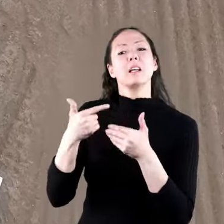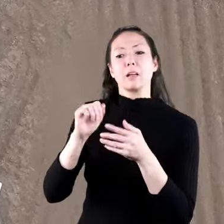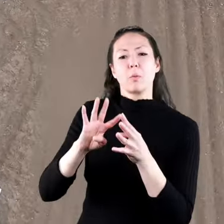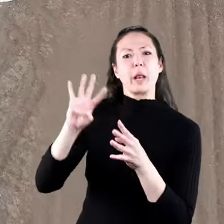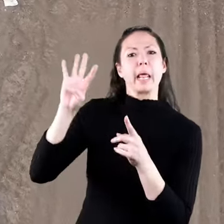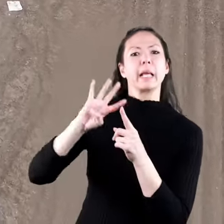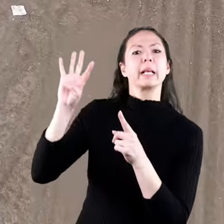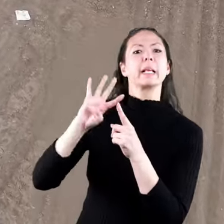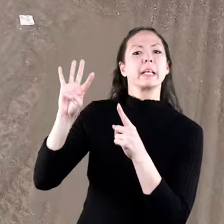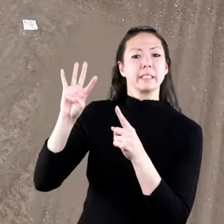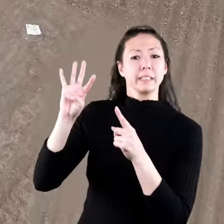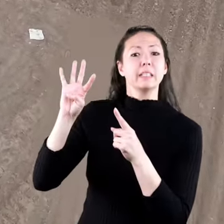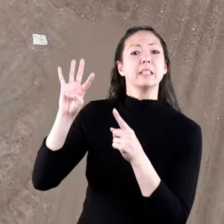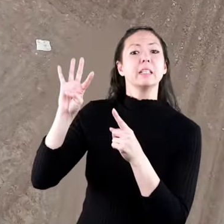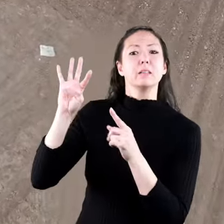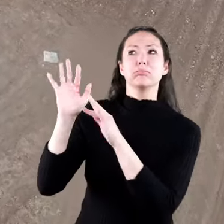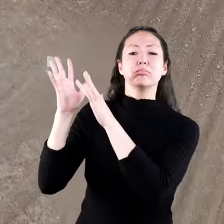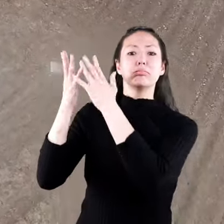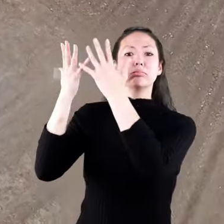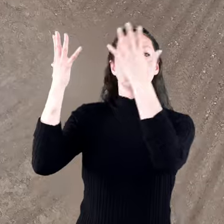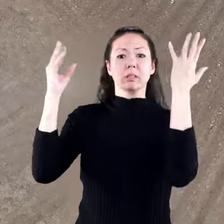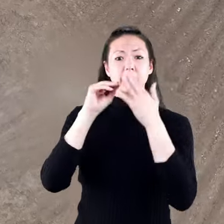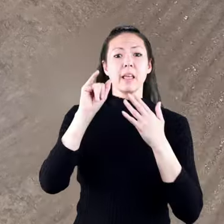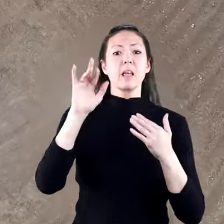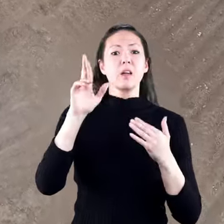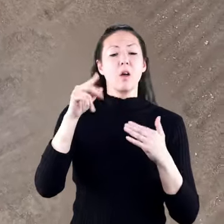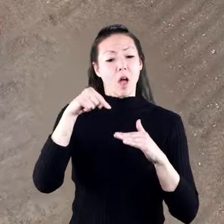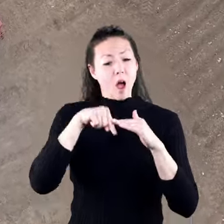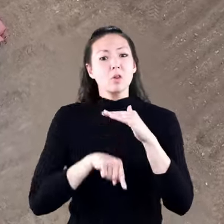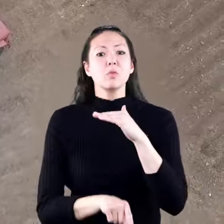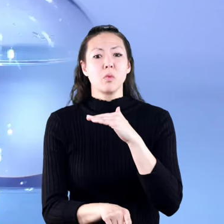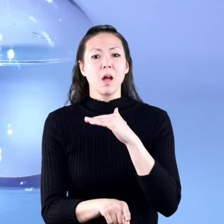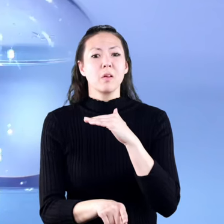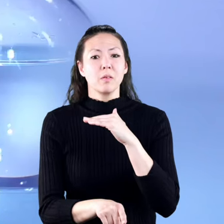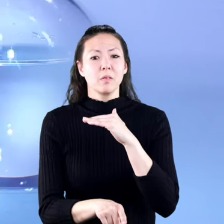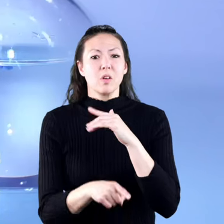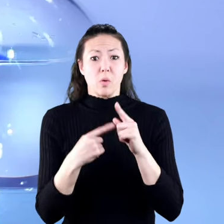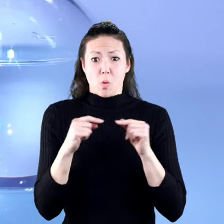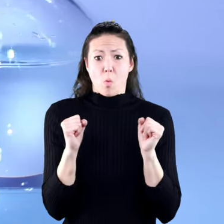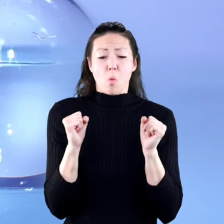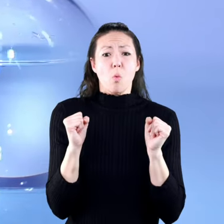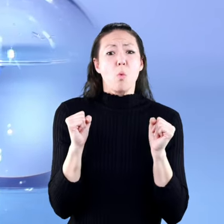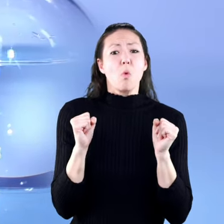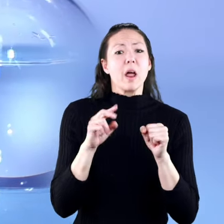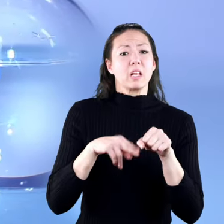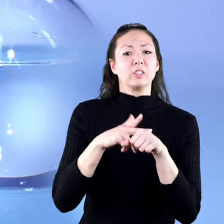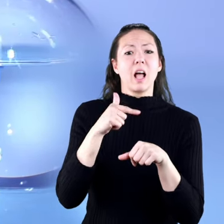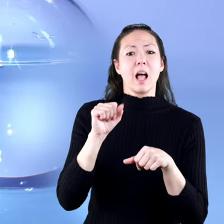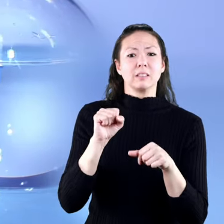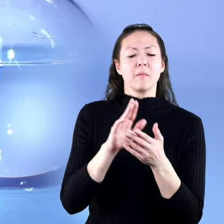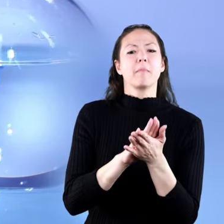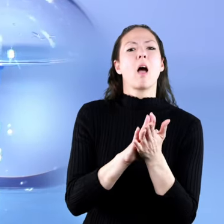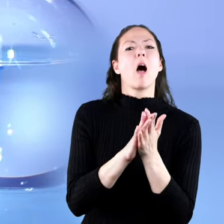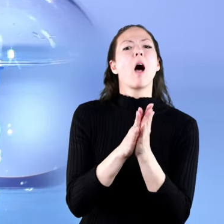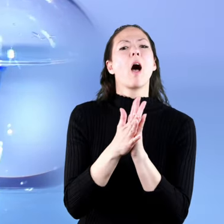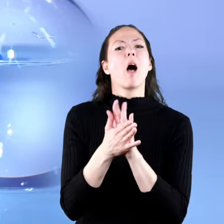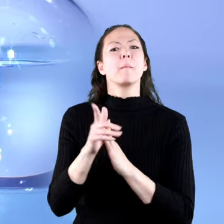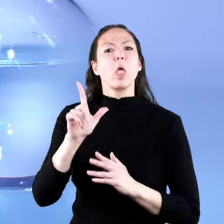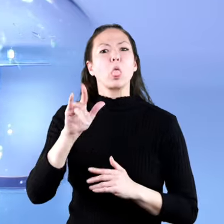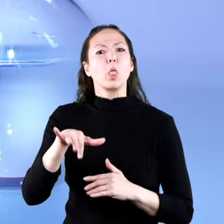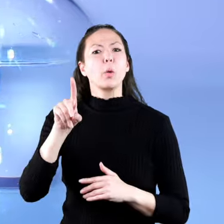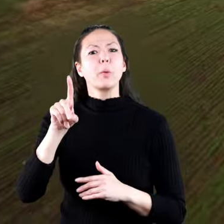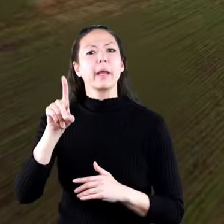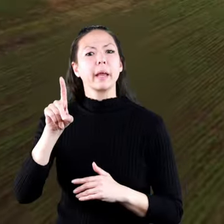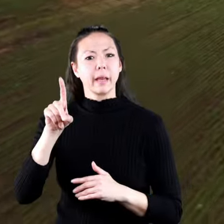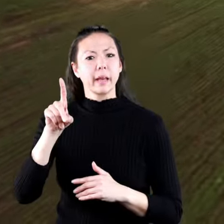releases the gas, which can then flow up through the pipes into the underground tanks. When it's chilled, natural gas actually turns